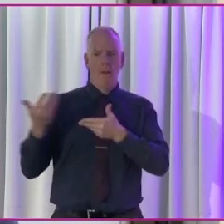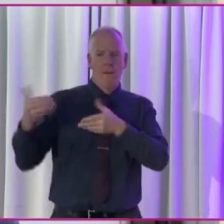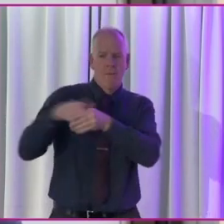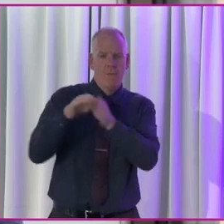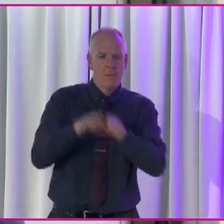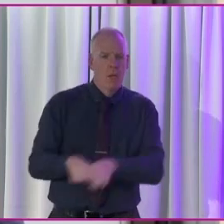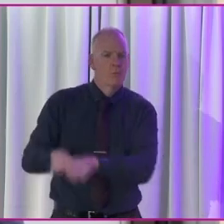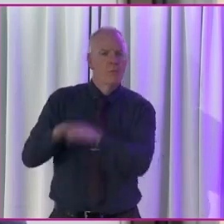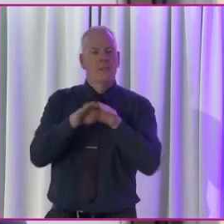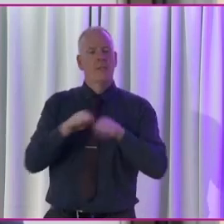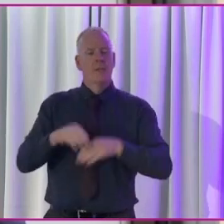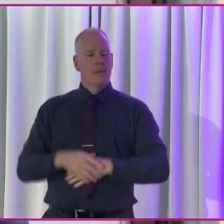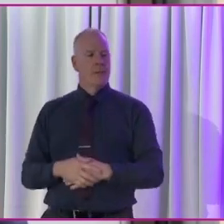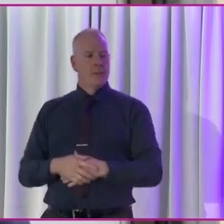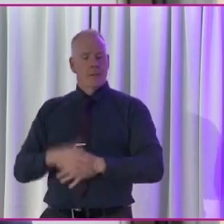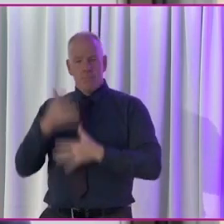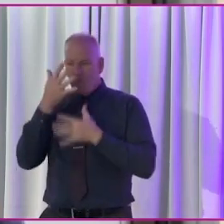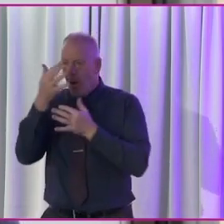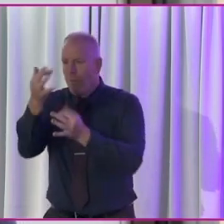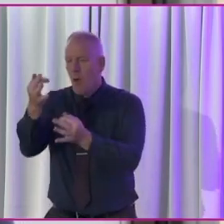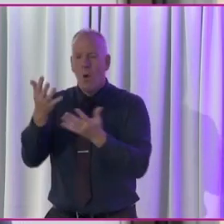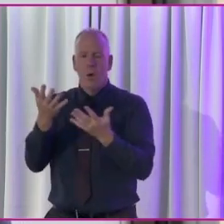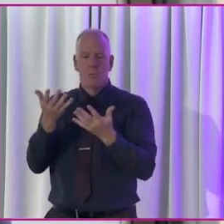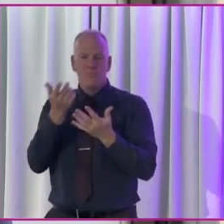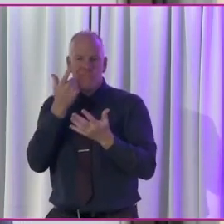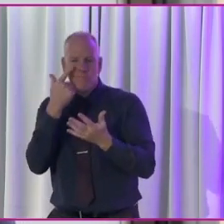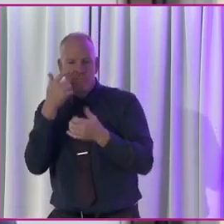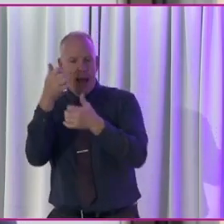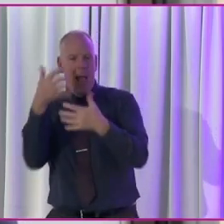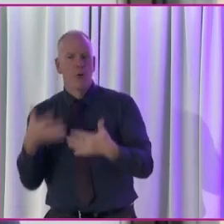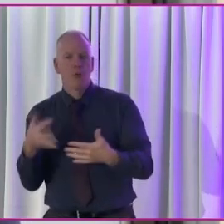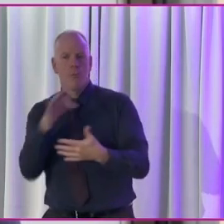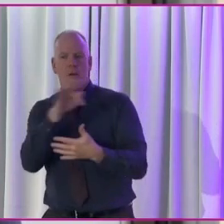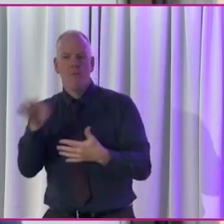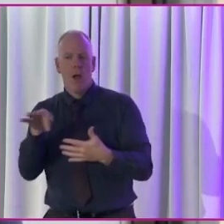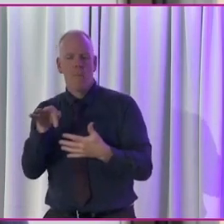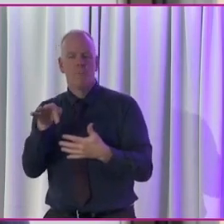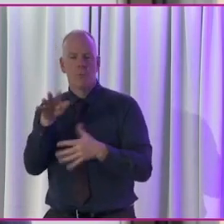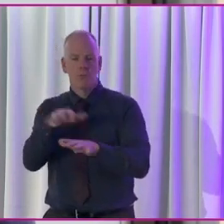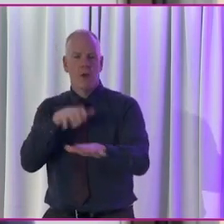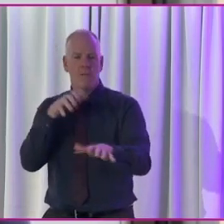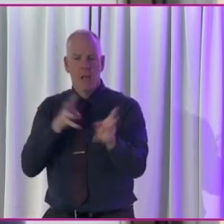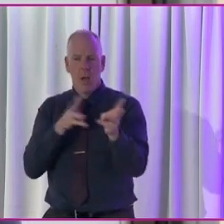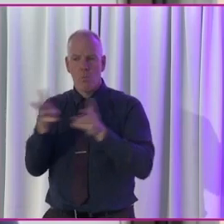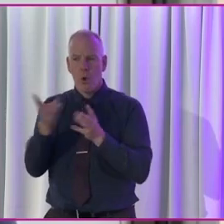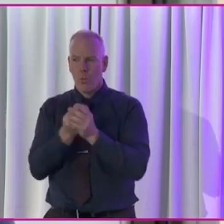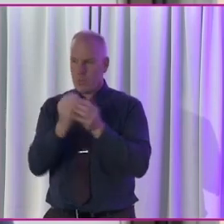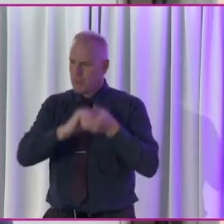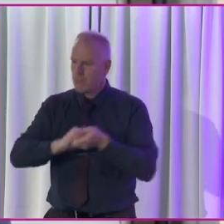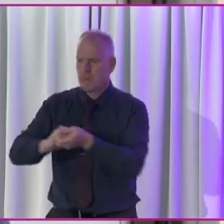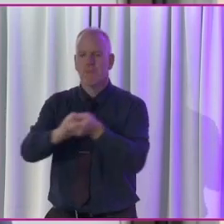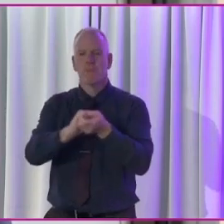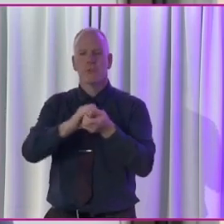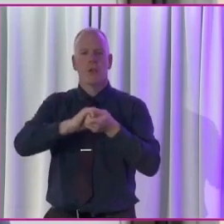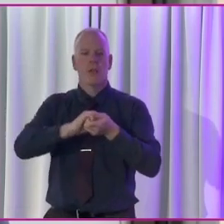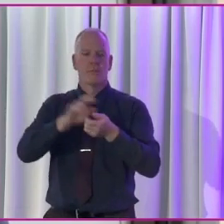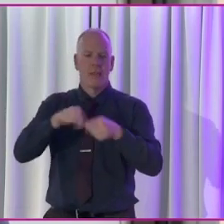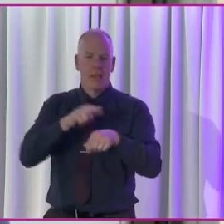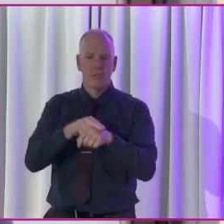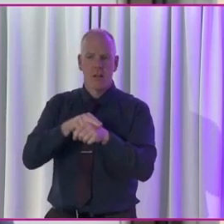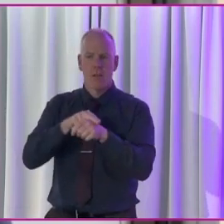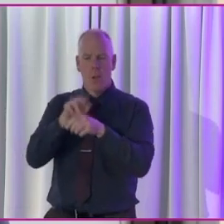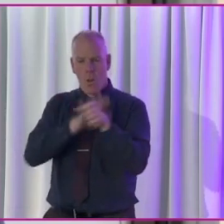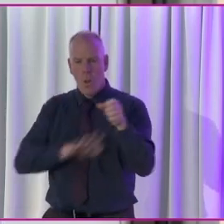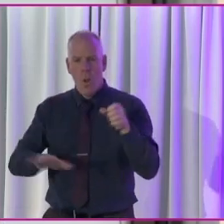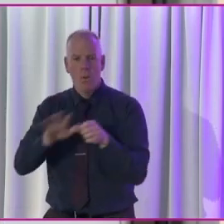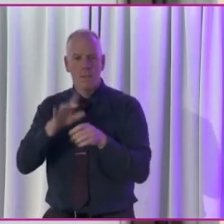our democracy. I look forward to reading the outcomes of this conference and to working with the relevant colleagues at national and local level